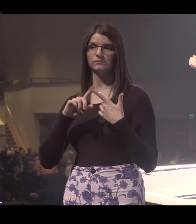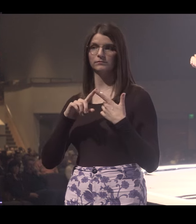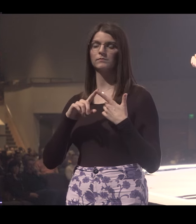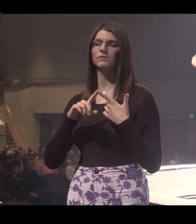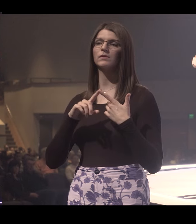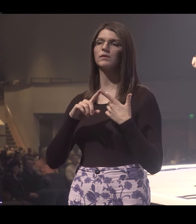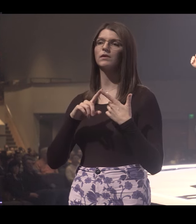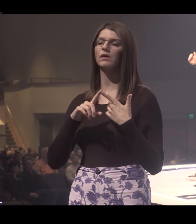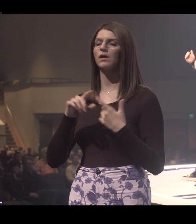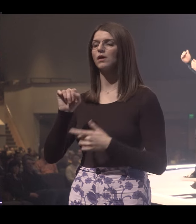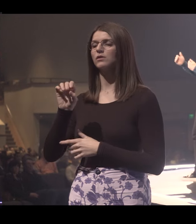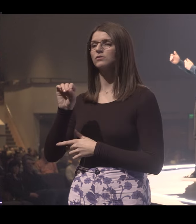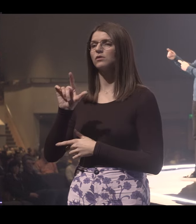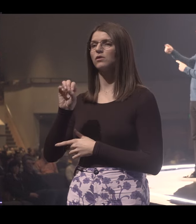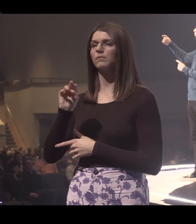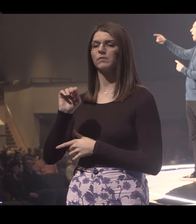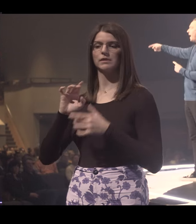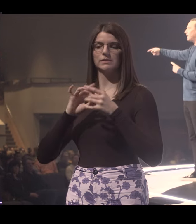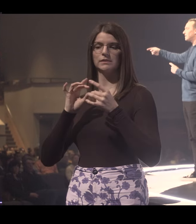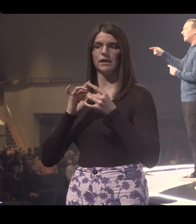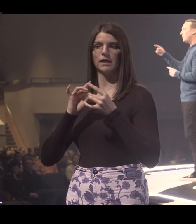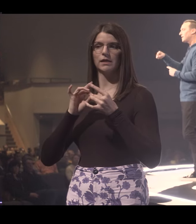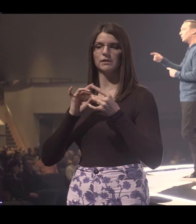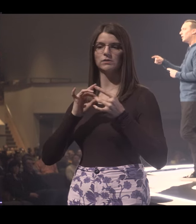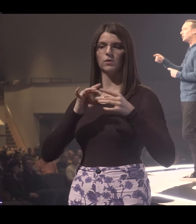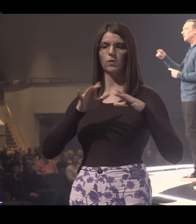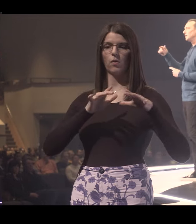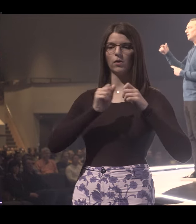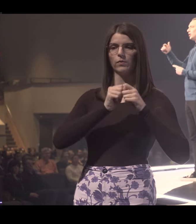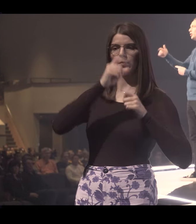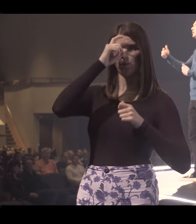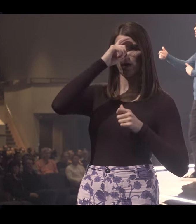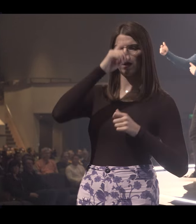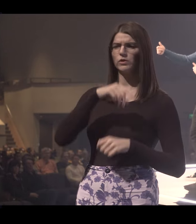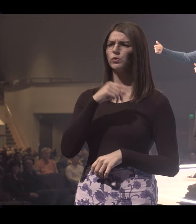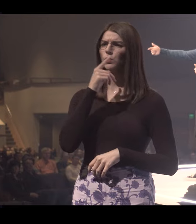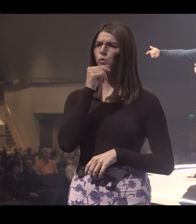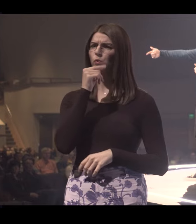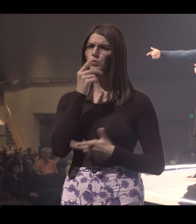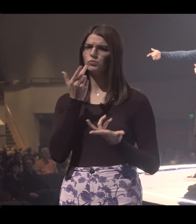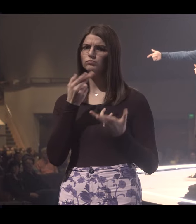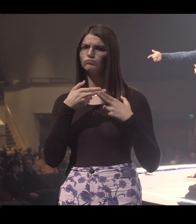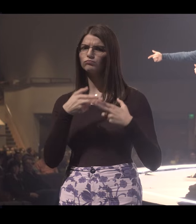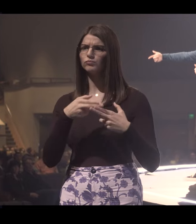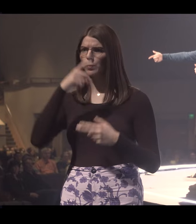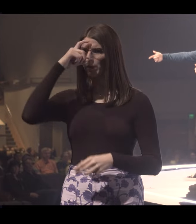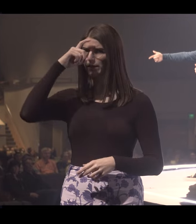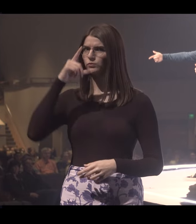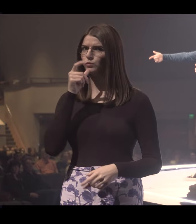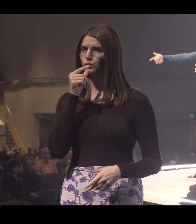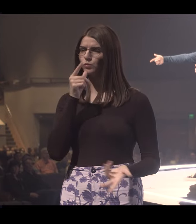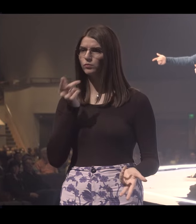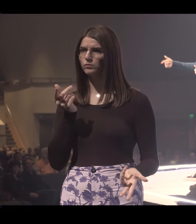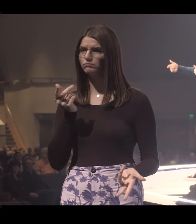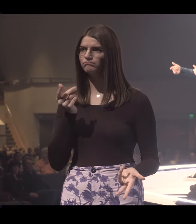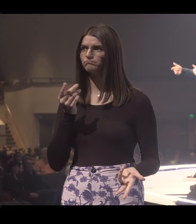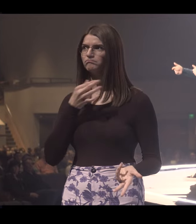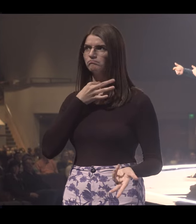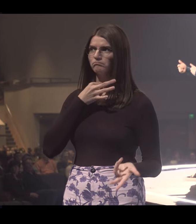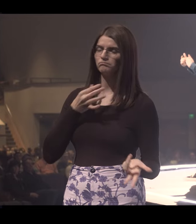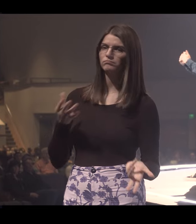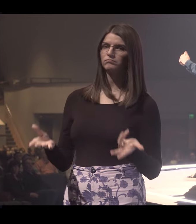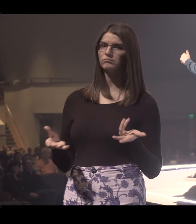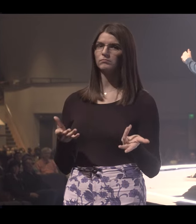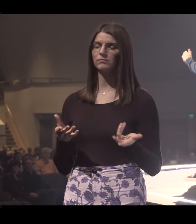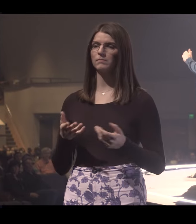plays into when Solomon says walk with the wise, it begs the question, who should we consider wise? You ever thought